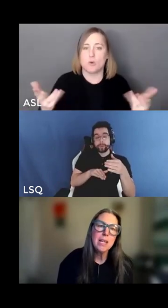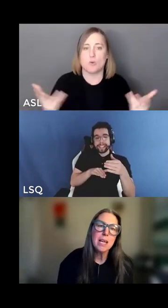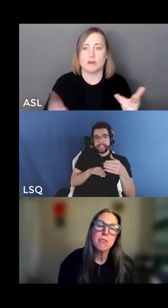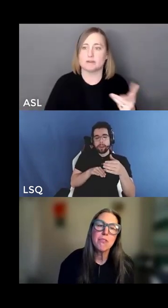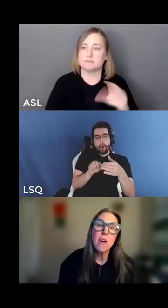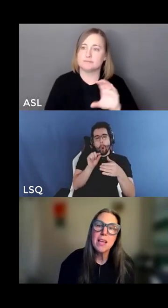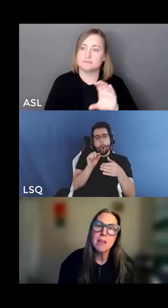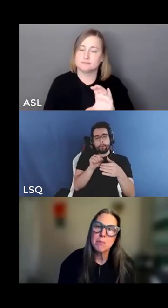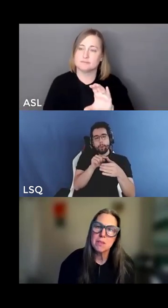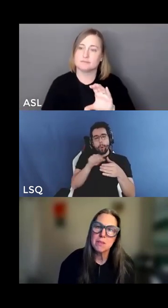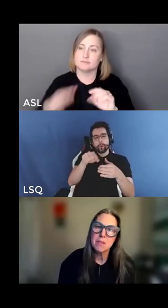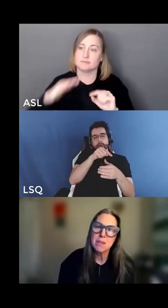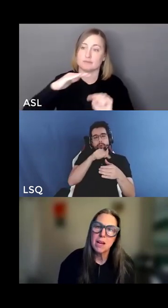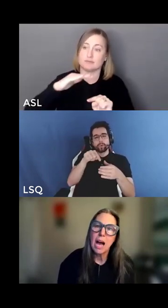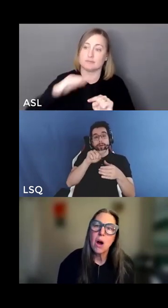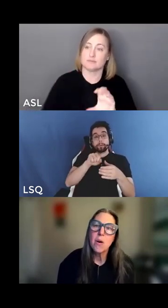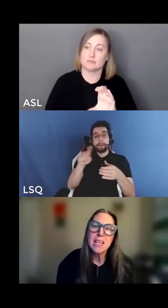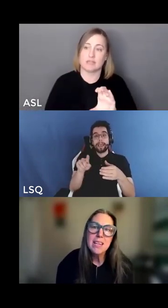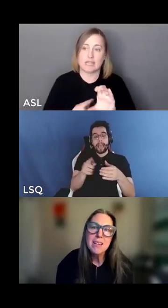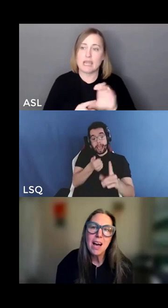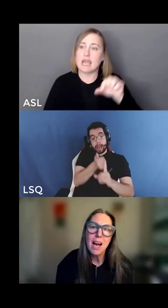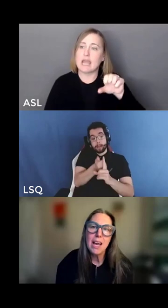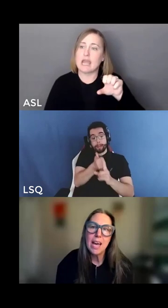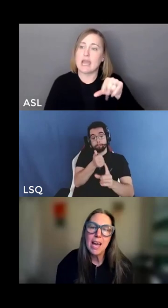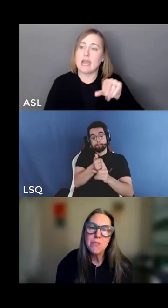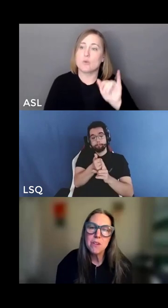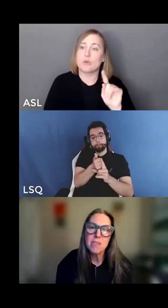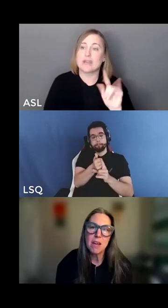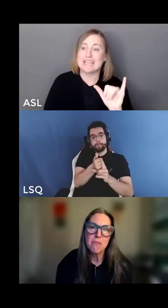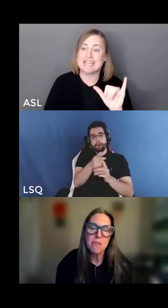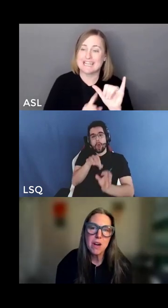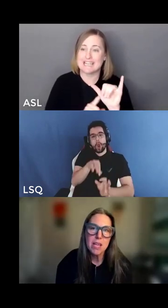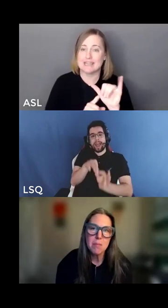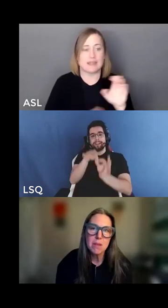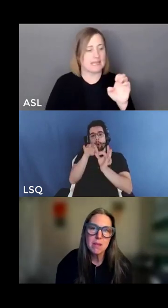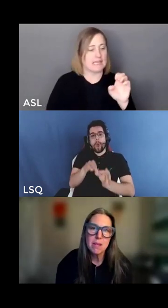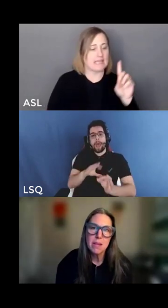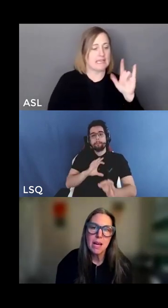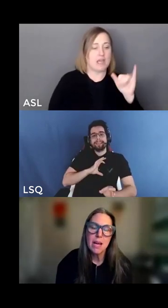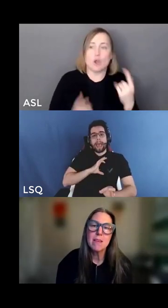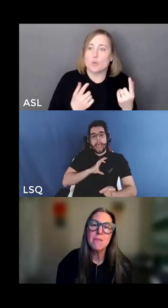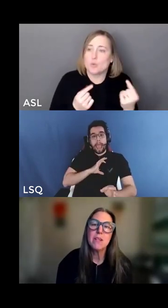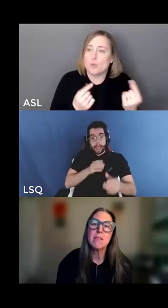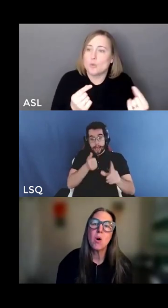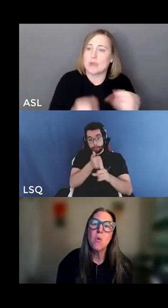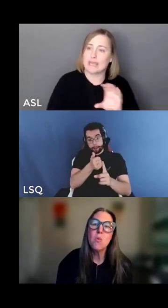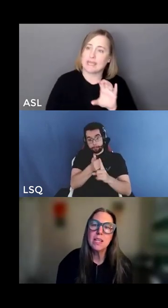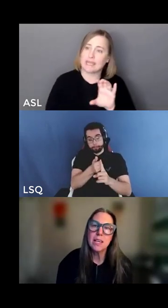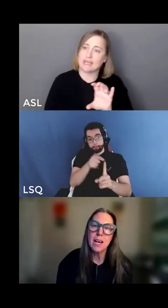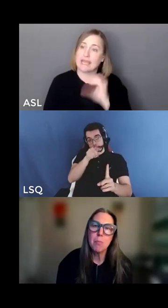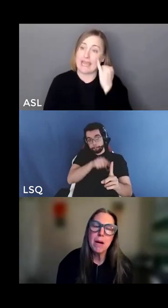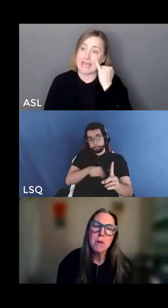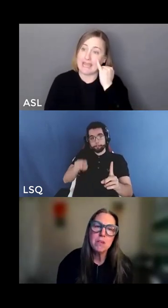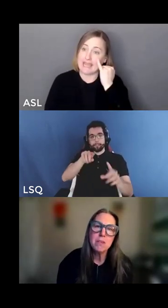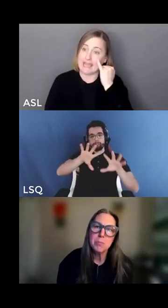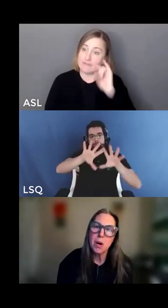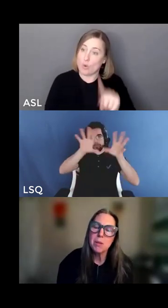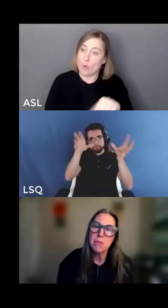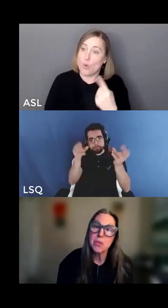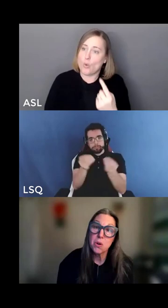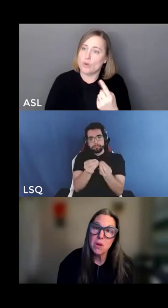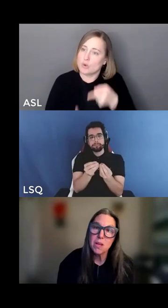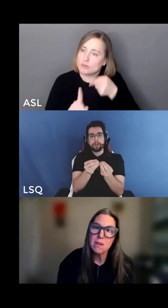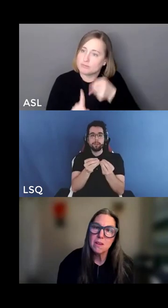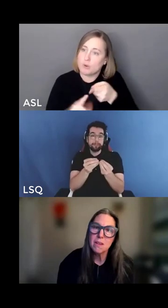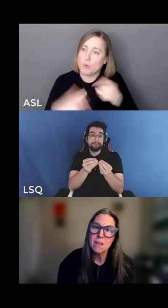equity gets framed our edi efforts get framed as if it is only about the